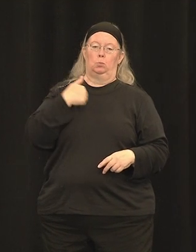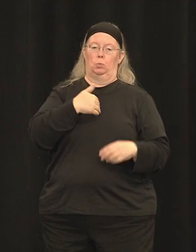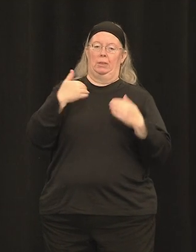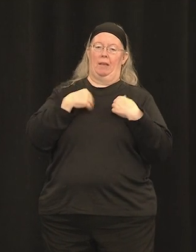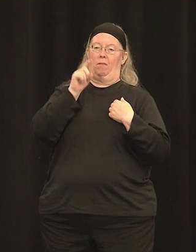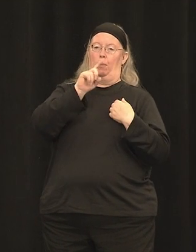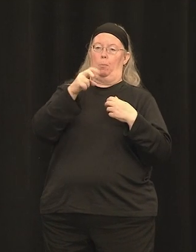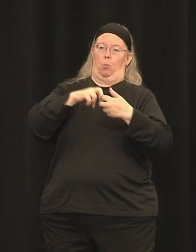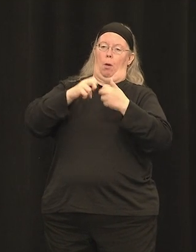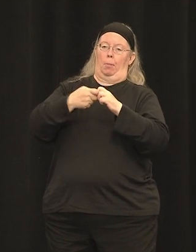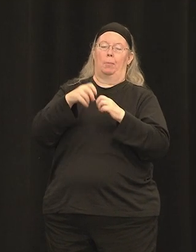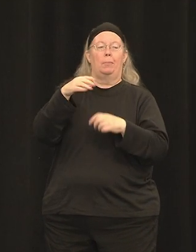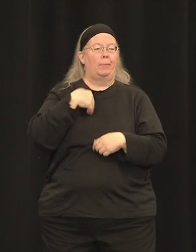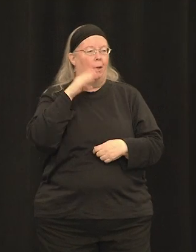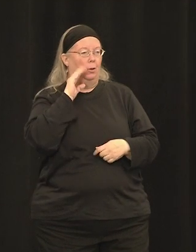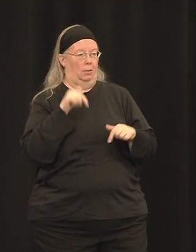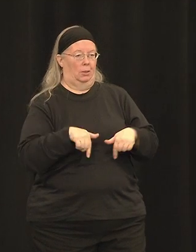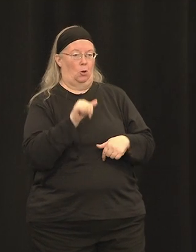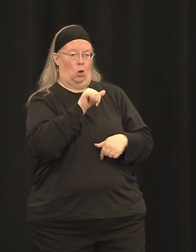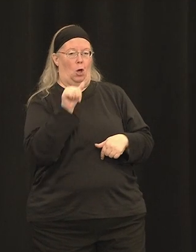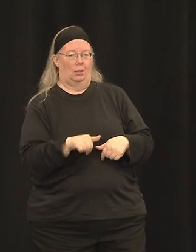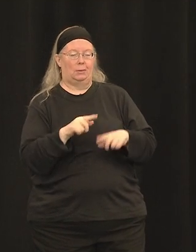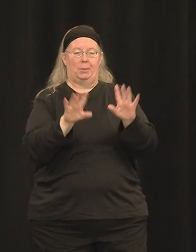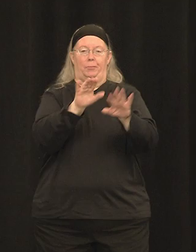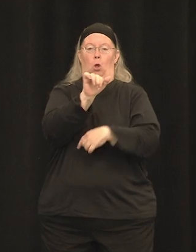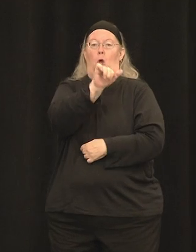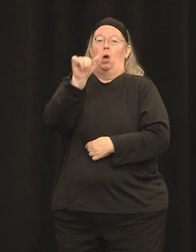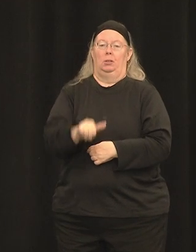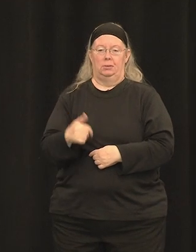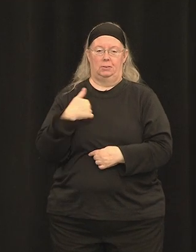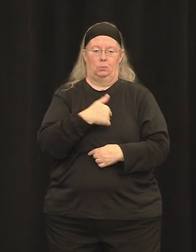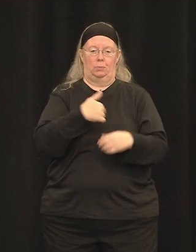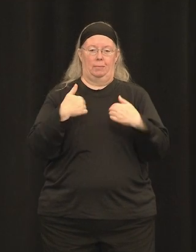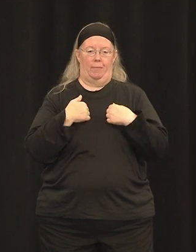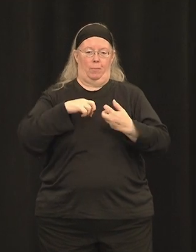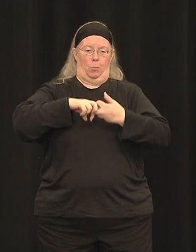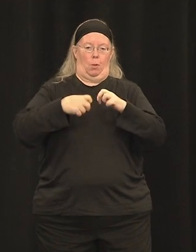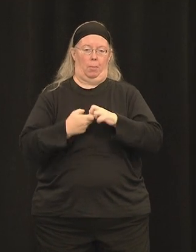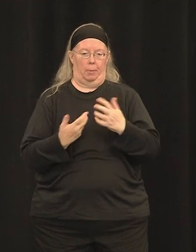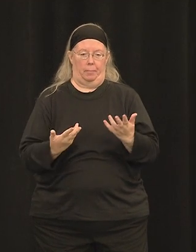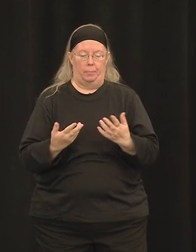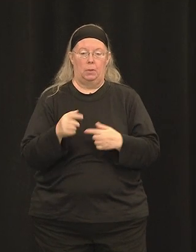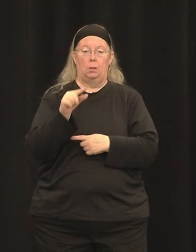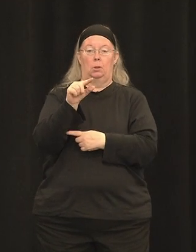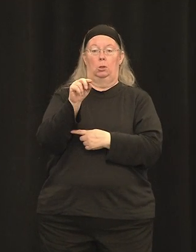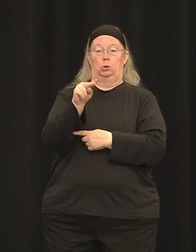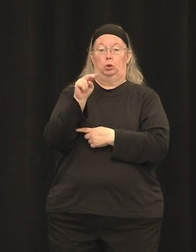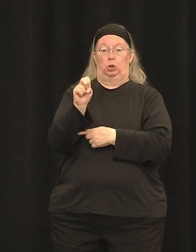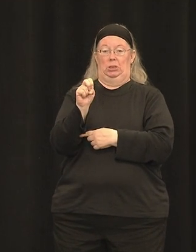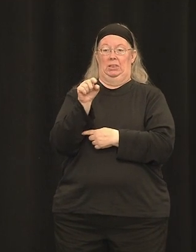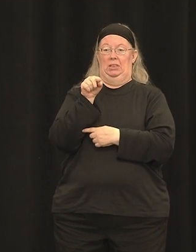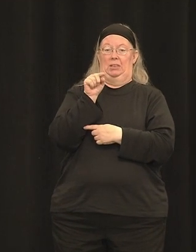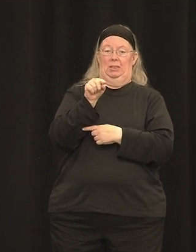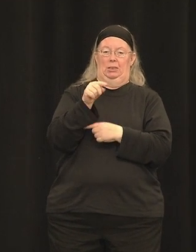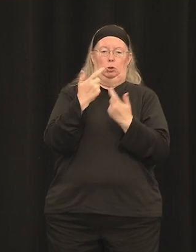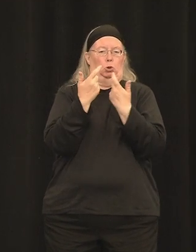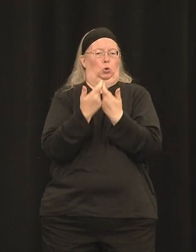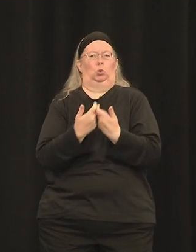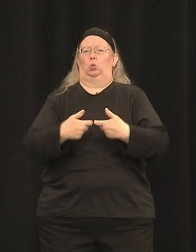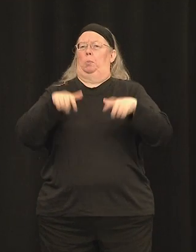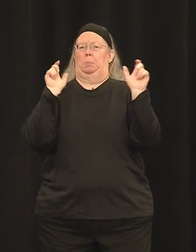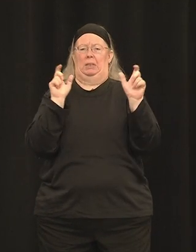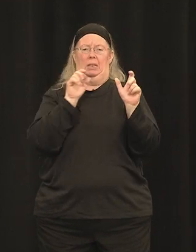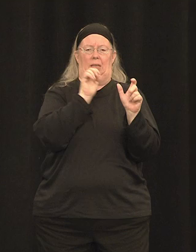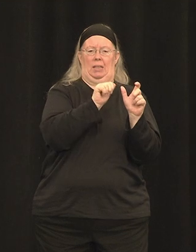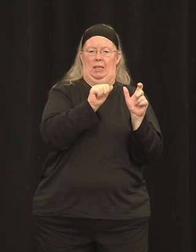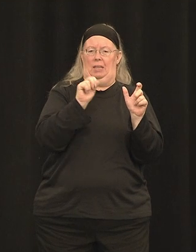But the myosin 7A gene is too large to fit inside a standard AAV vector. So there's no way we can jam it in there